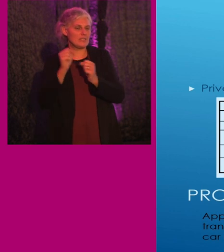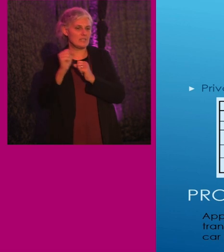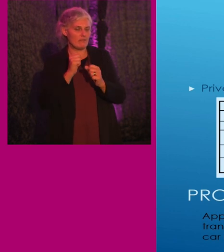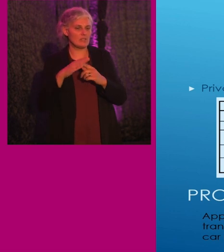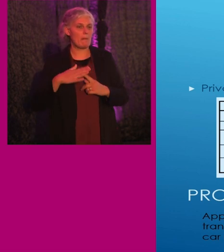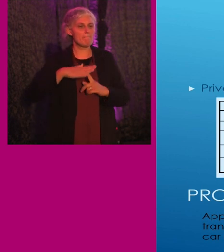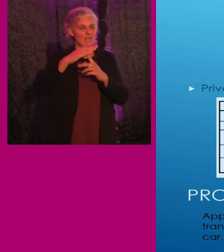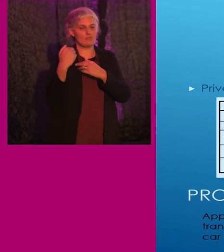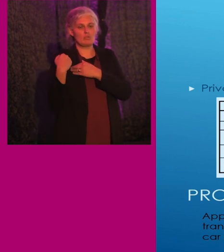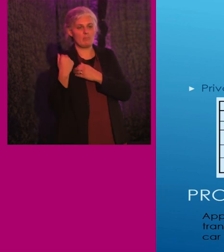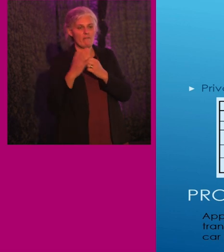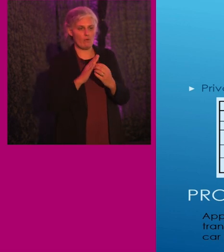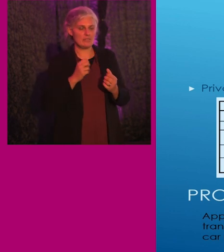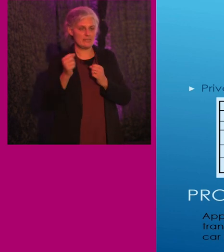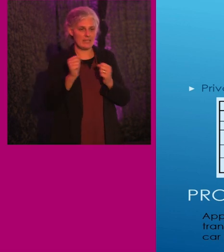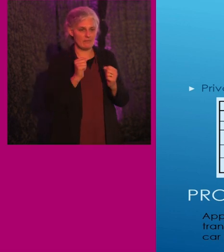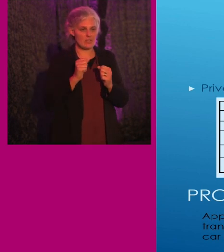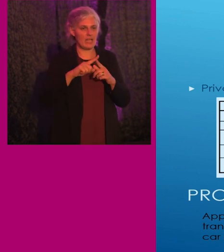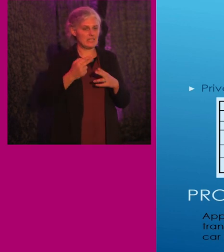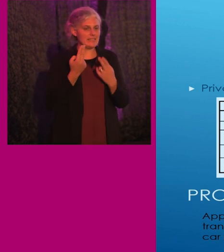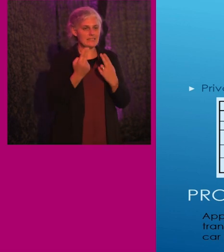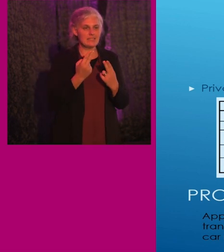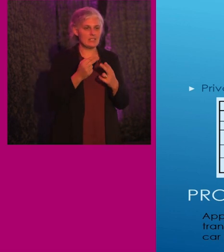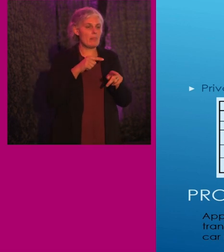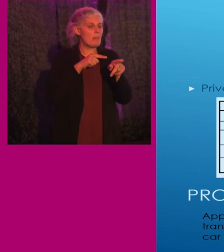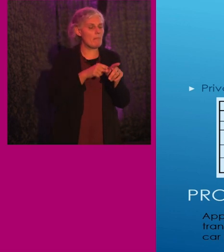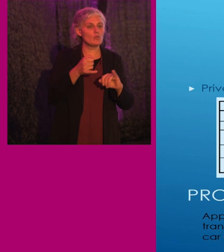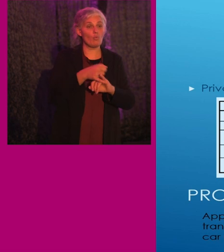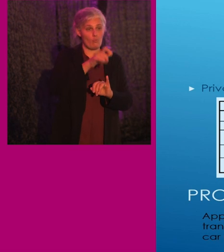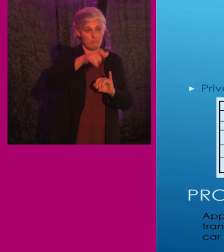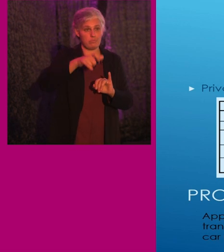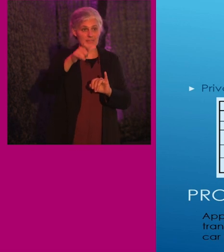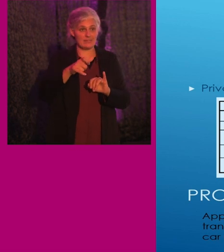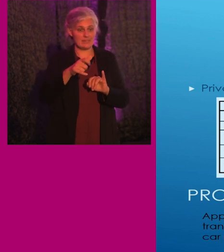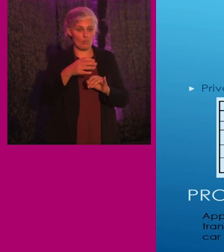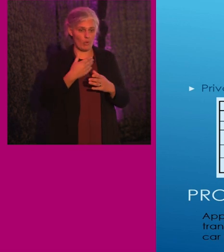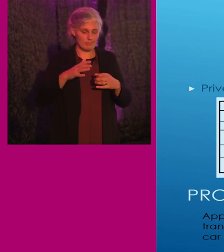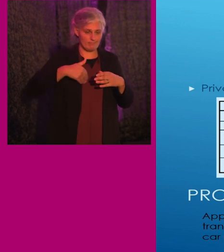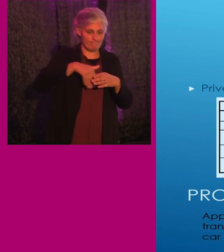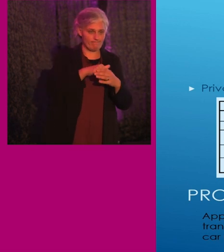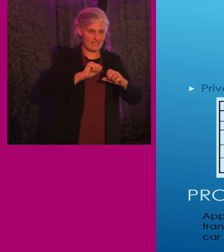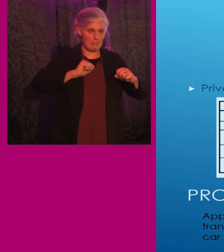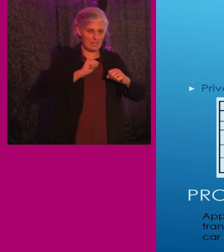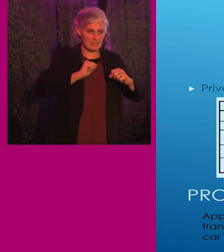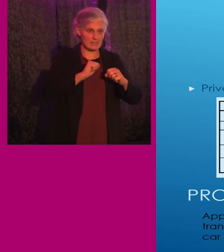demand responsive service, and requirements depend on the passenger capacity of the vehicle.